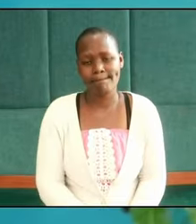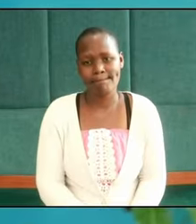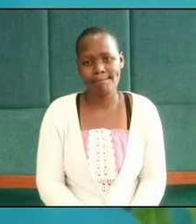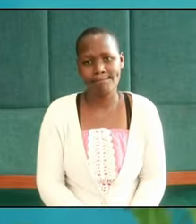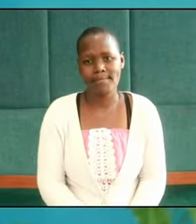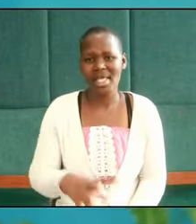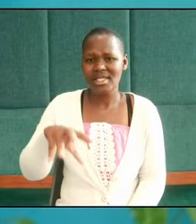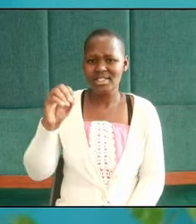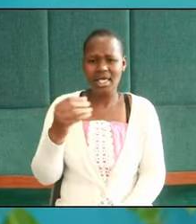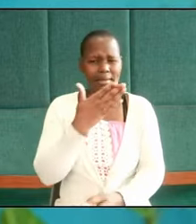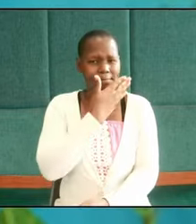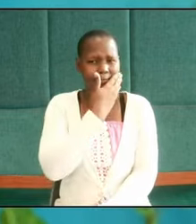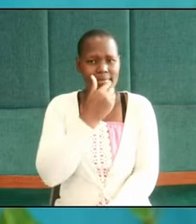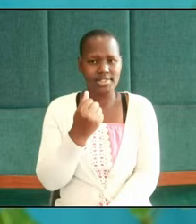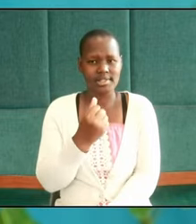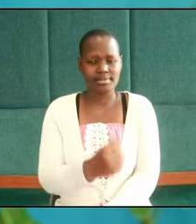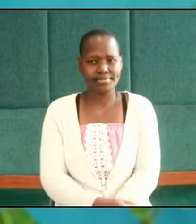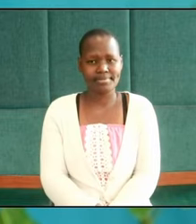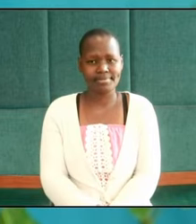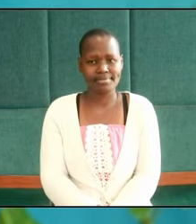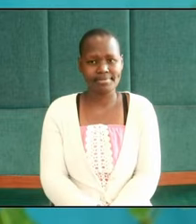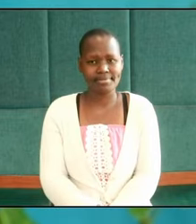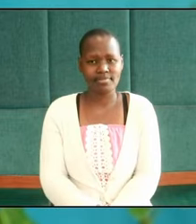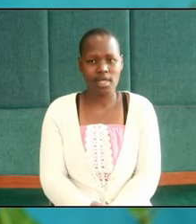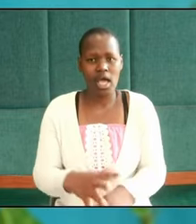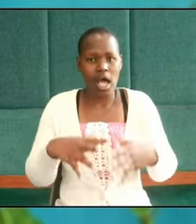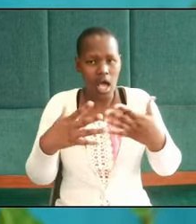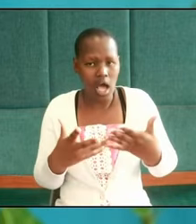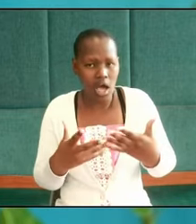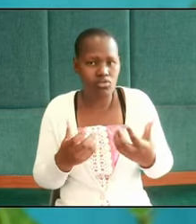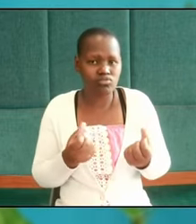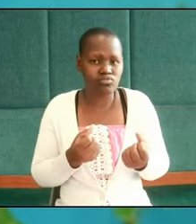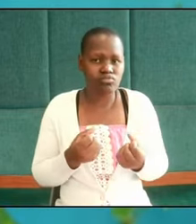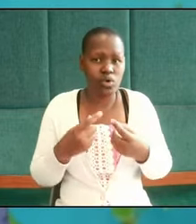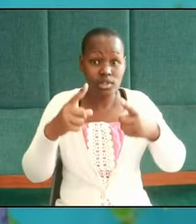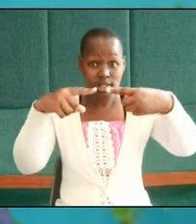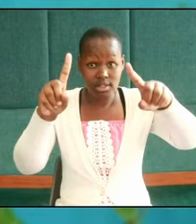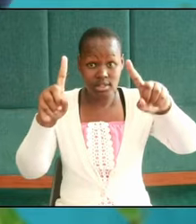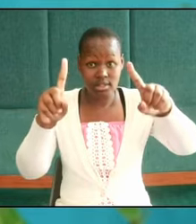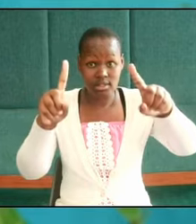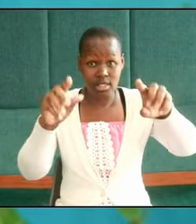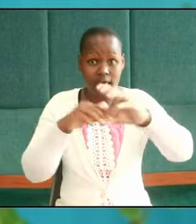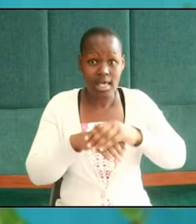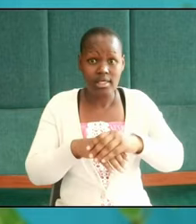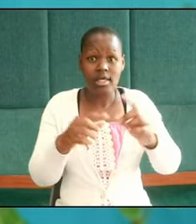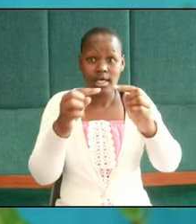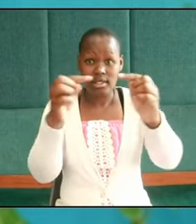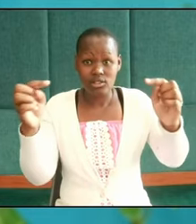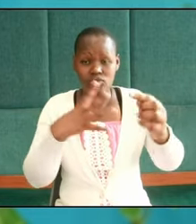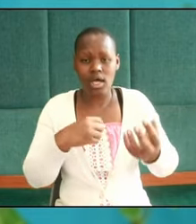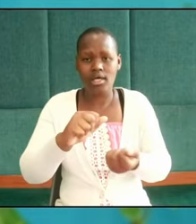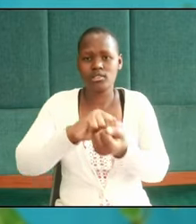take the best of it this is how to thrive in crisis and